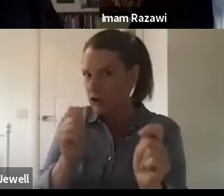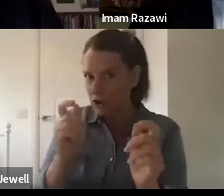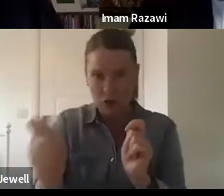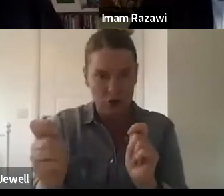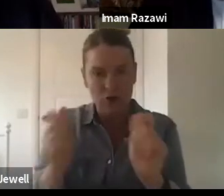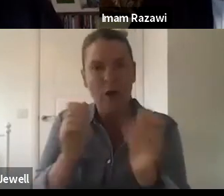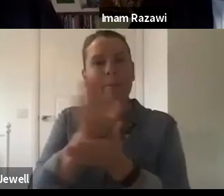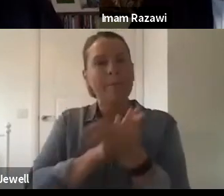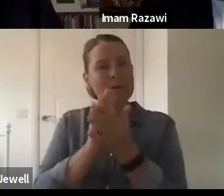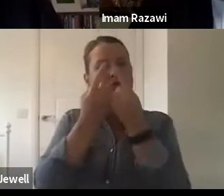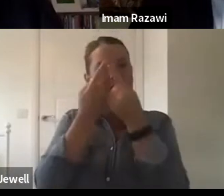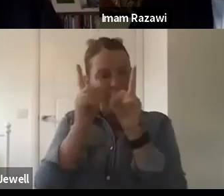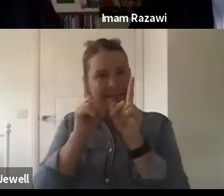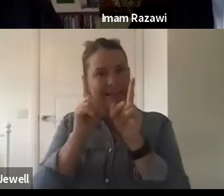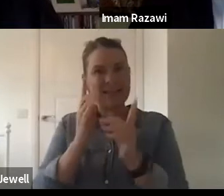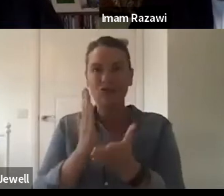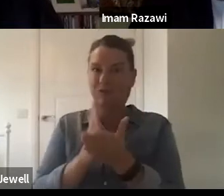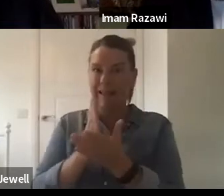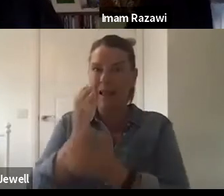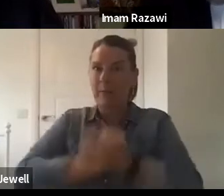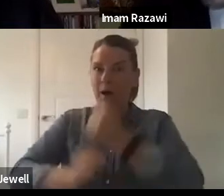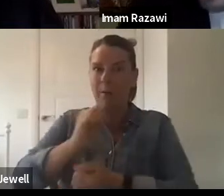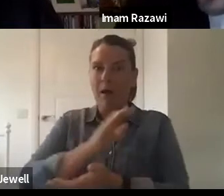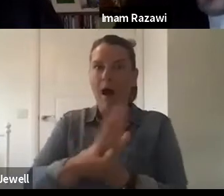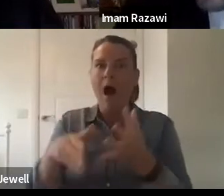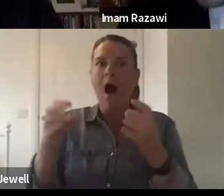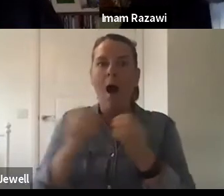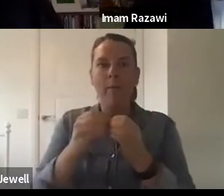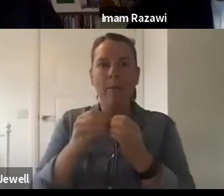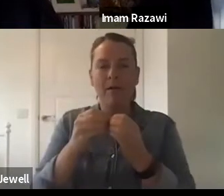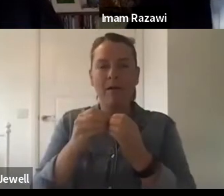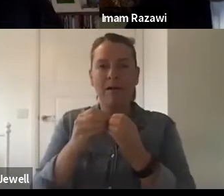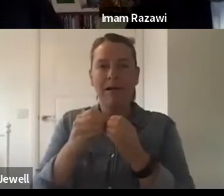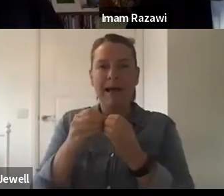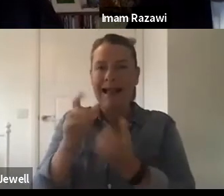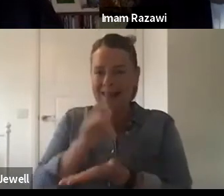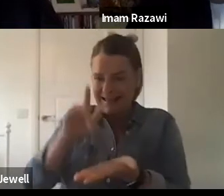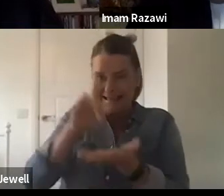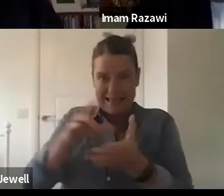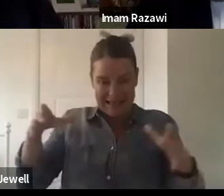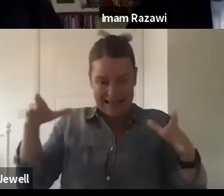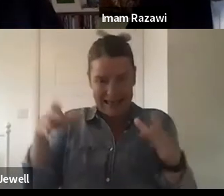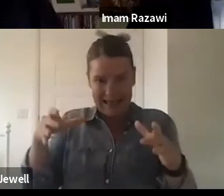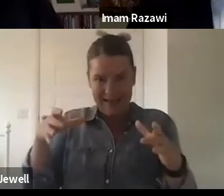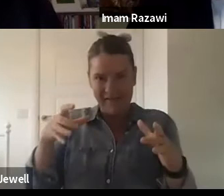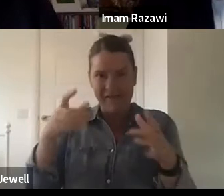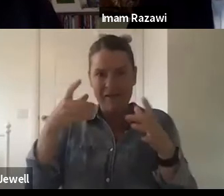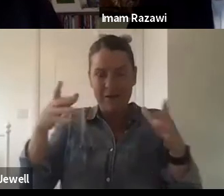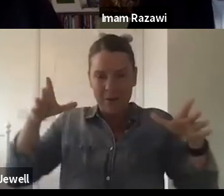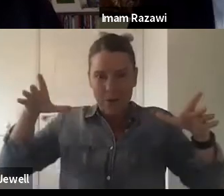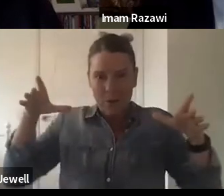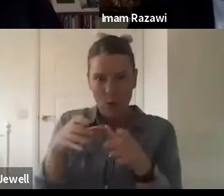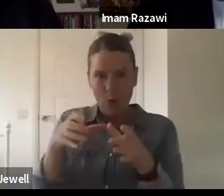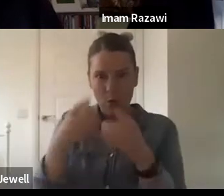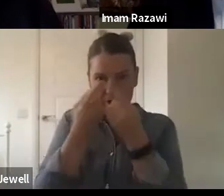as a centre, really, as a hub, as a heart for any city. There's a number of points that I wanted to raise. And I think one of them is